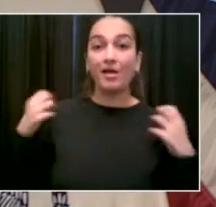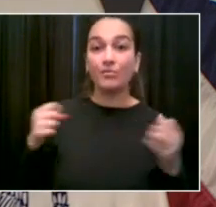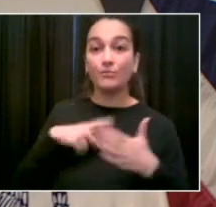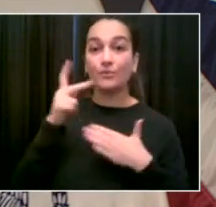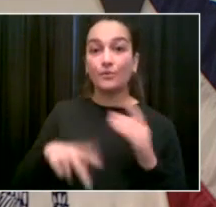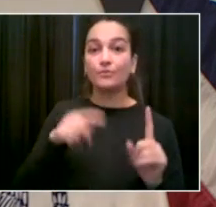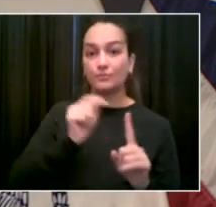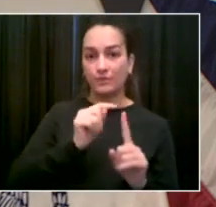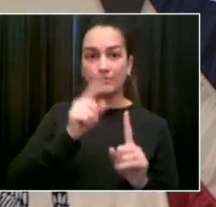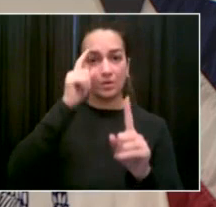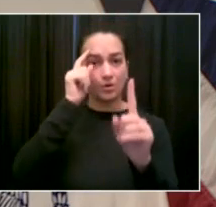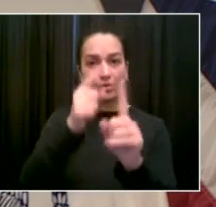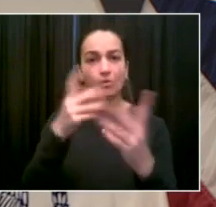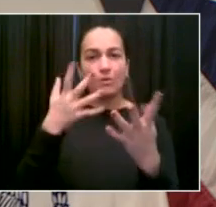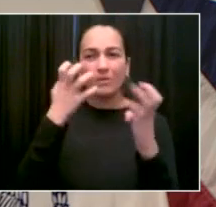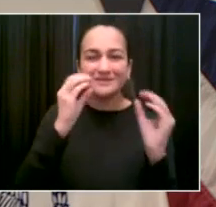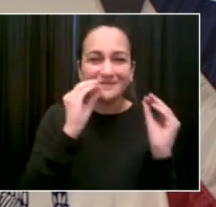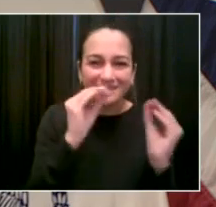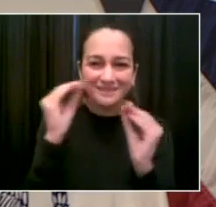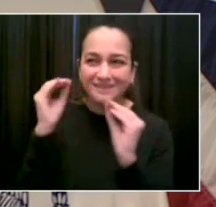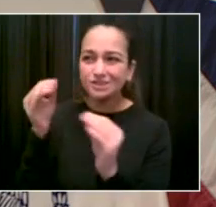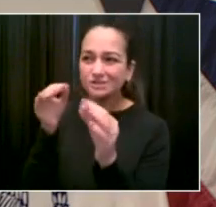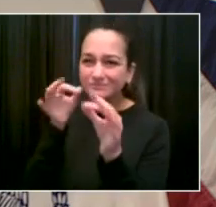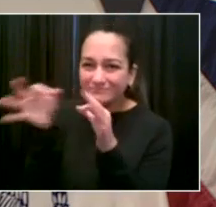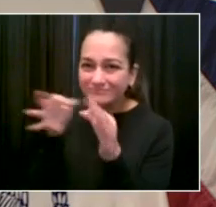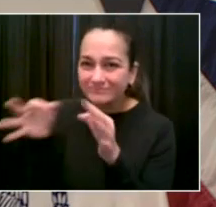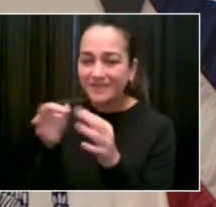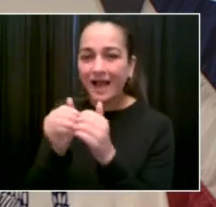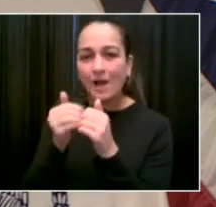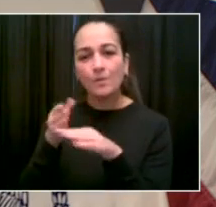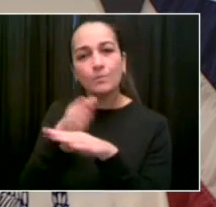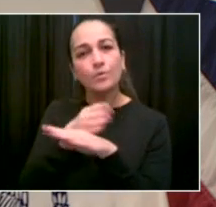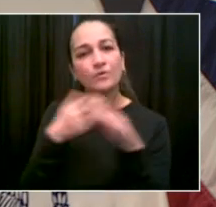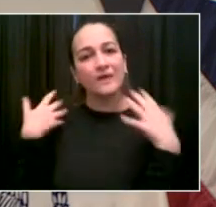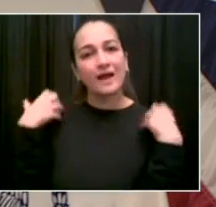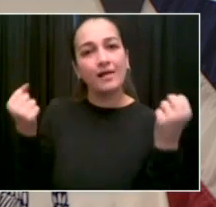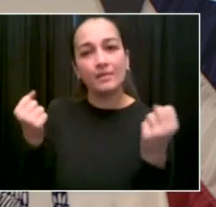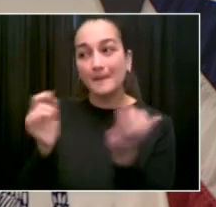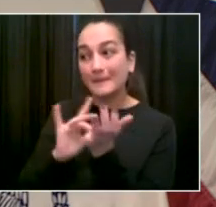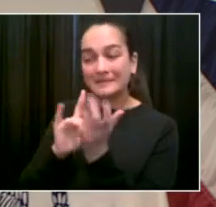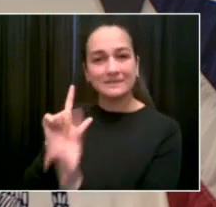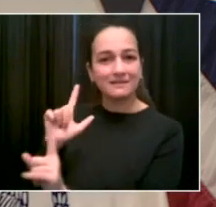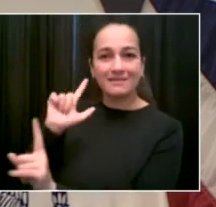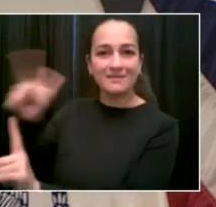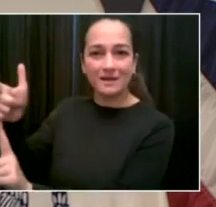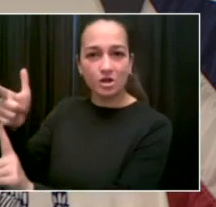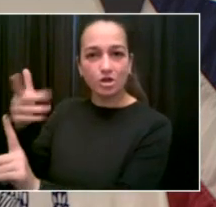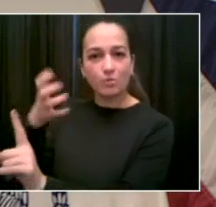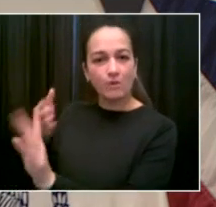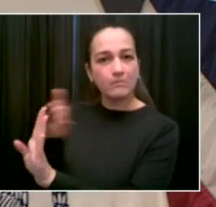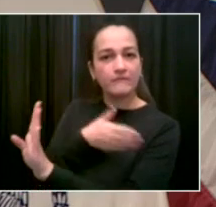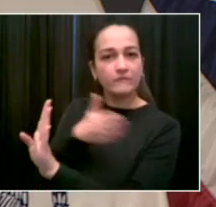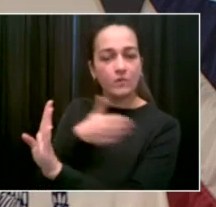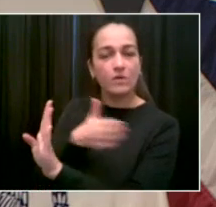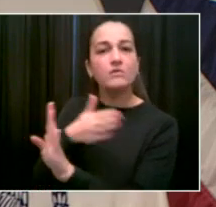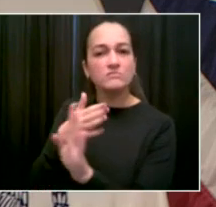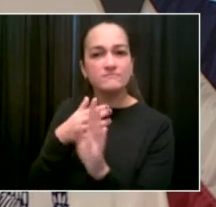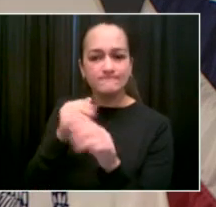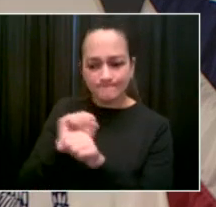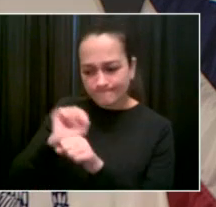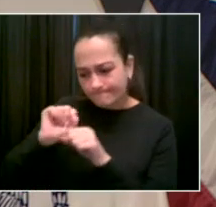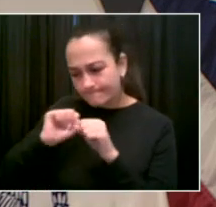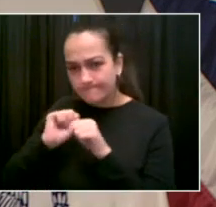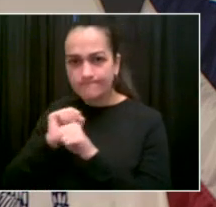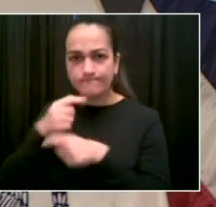them proactively. You know, so much of the American healthcare system is, you know, you only get seen when it's almost too